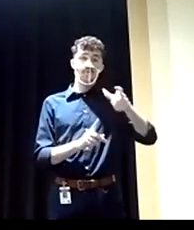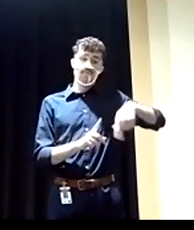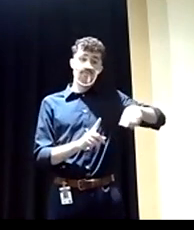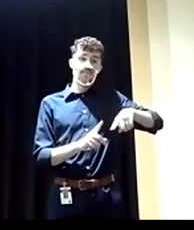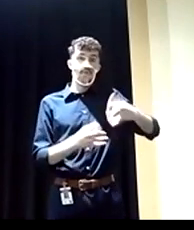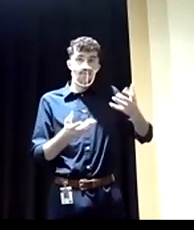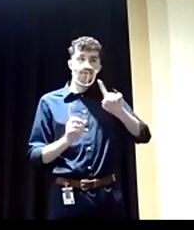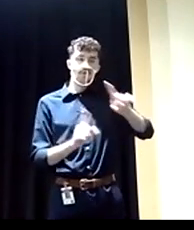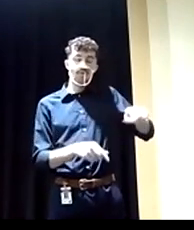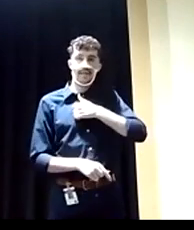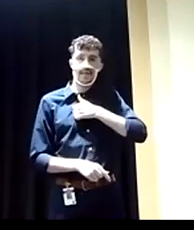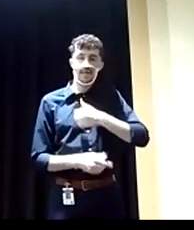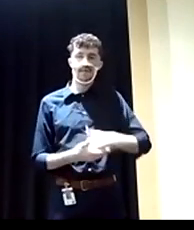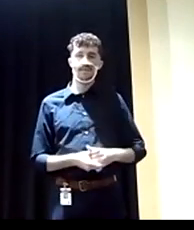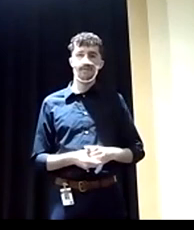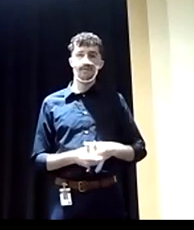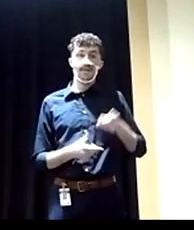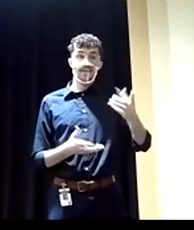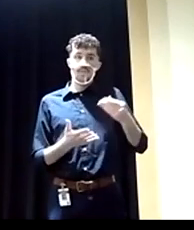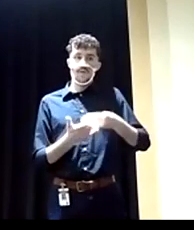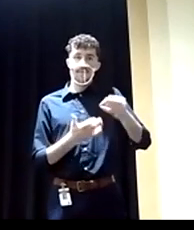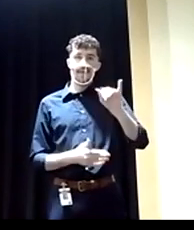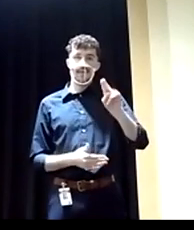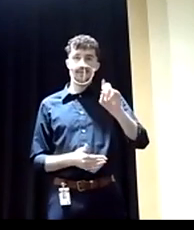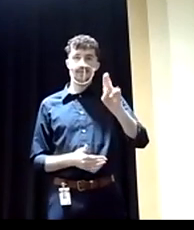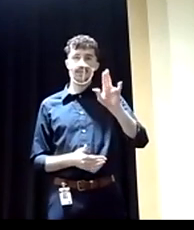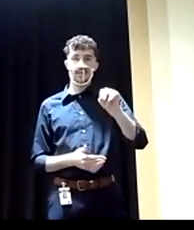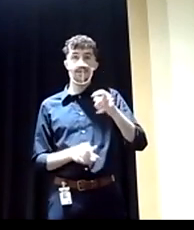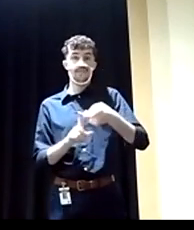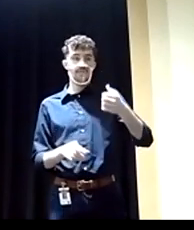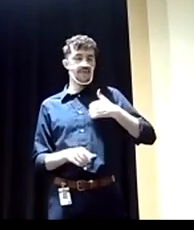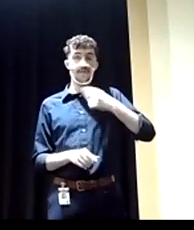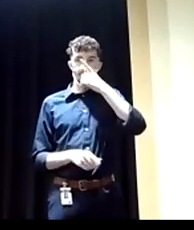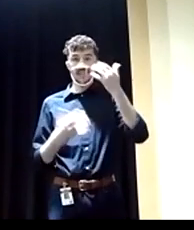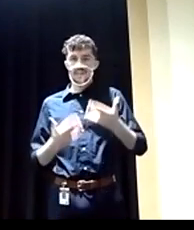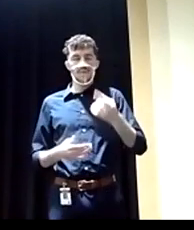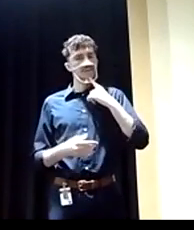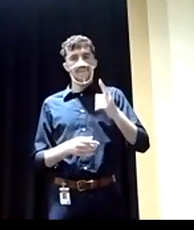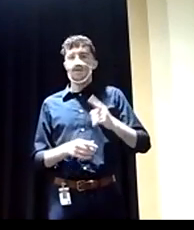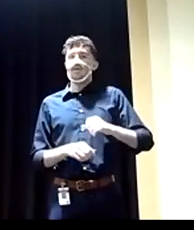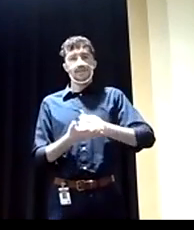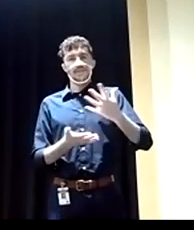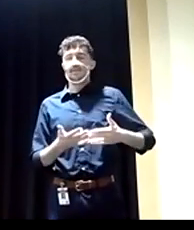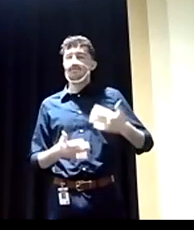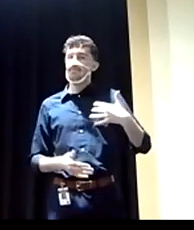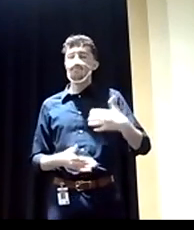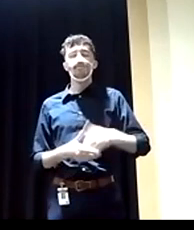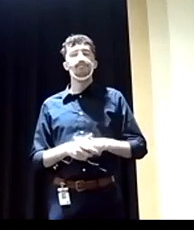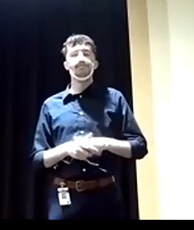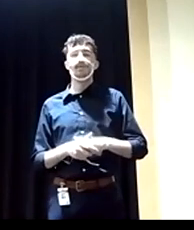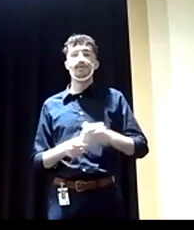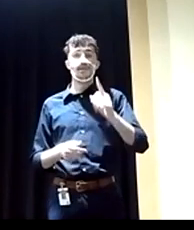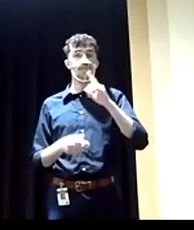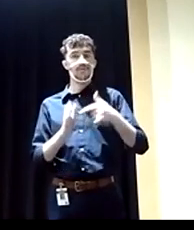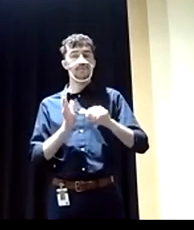Canada to get their insulin because it's too expensive here. And it highlights the fact that